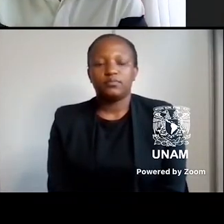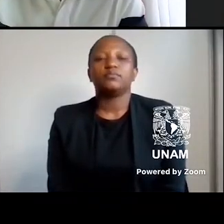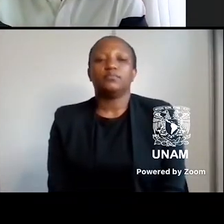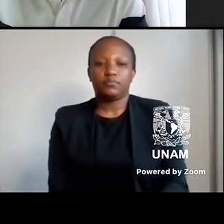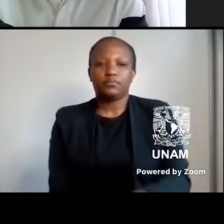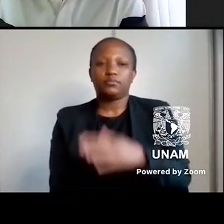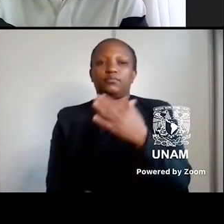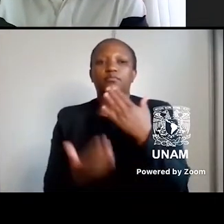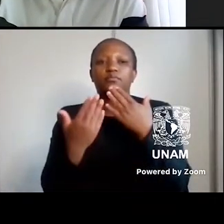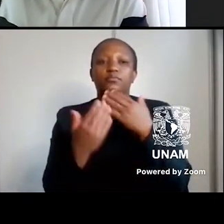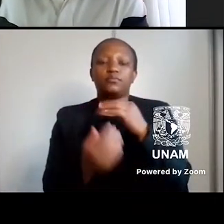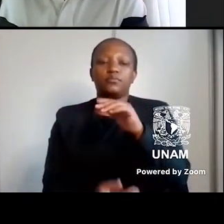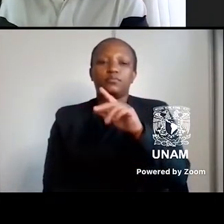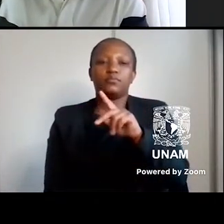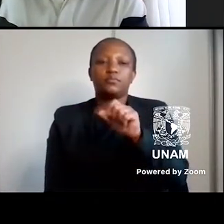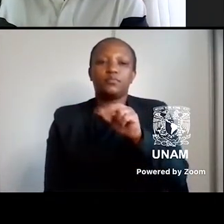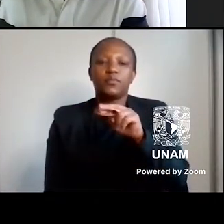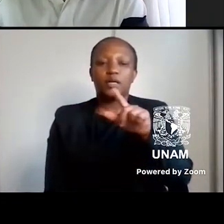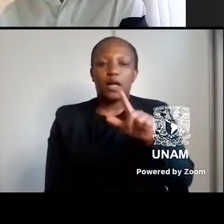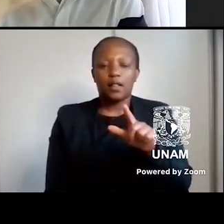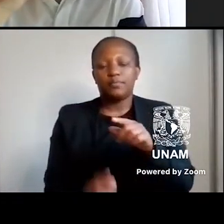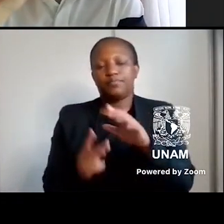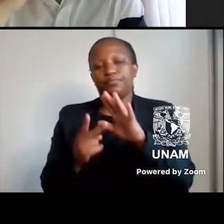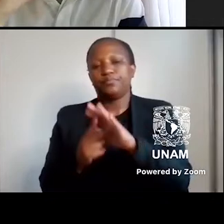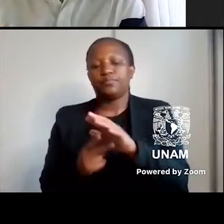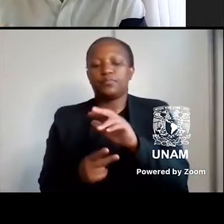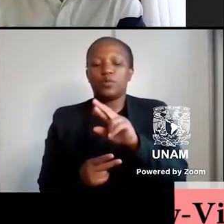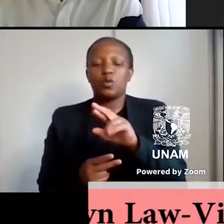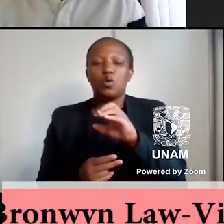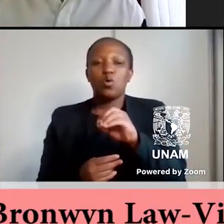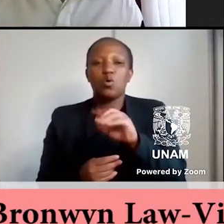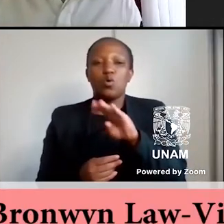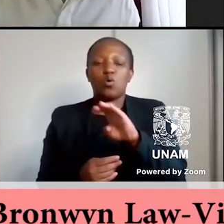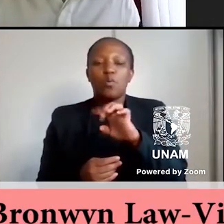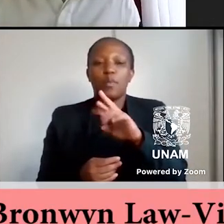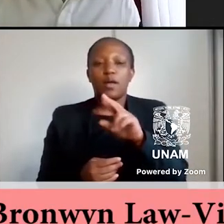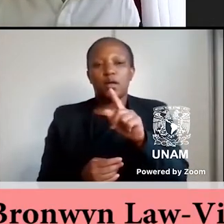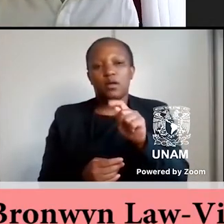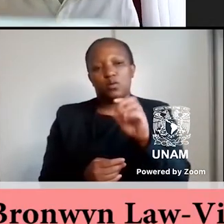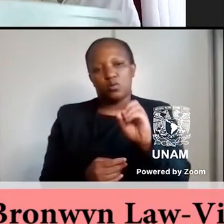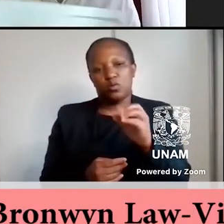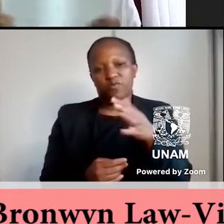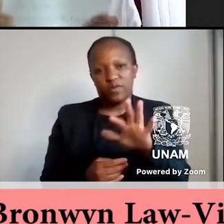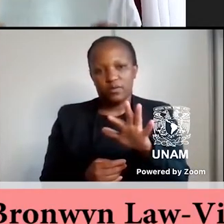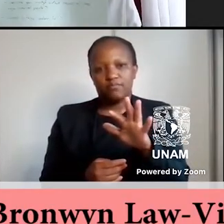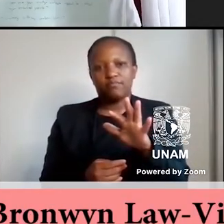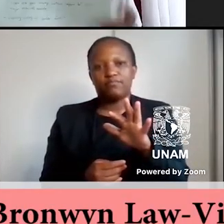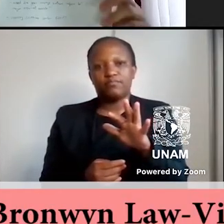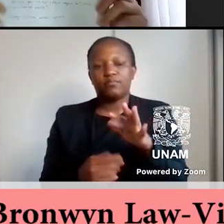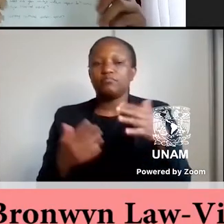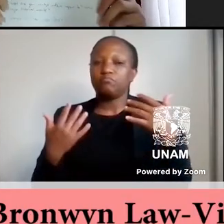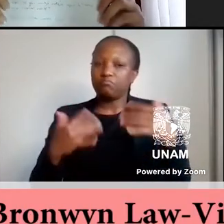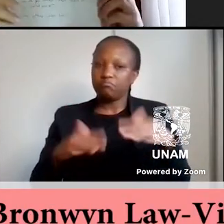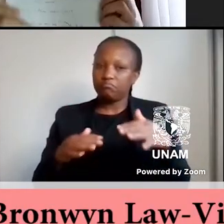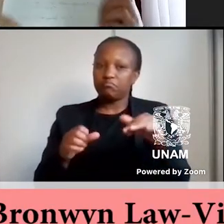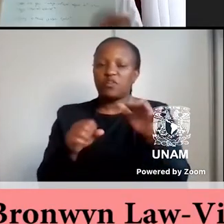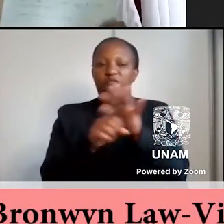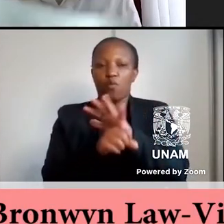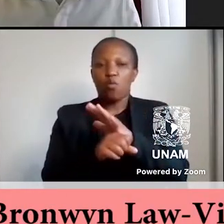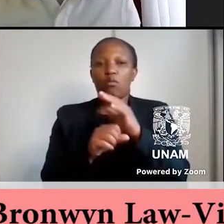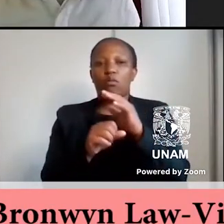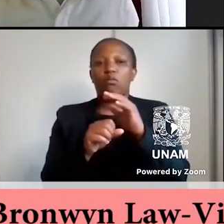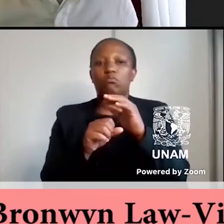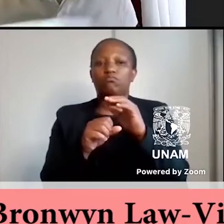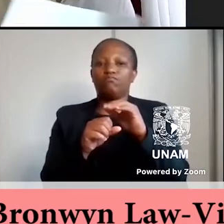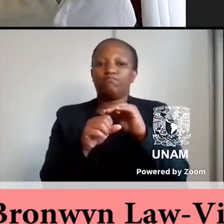Karl and Roberta, you've both given a very comprehensive overview of